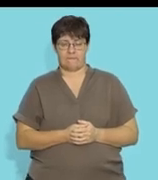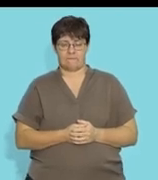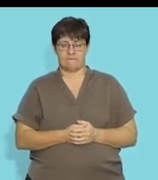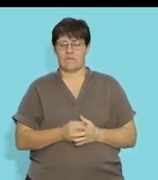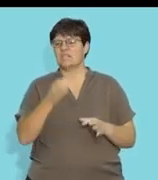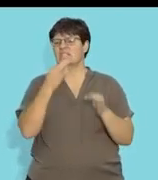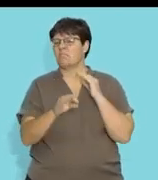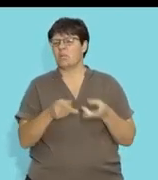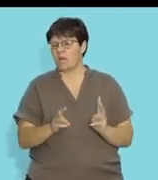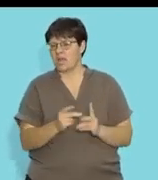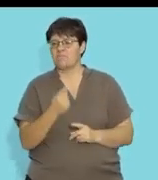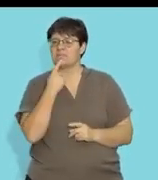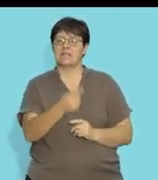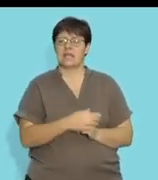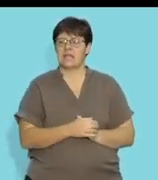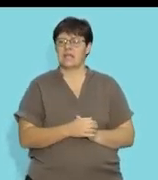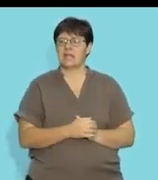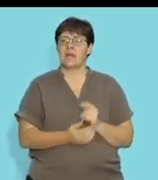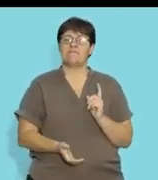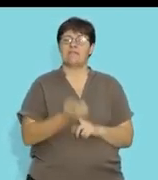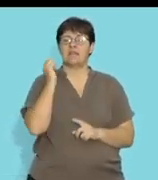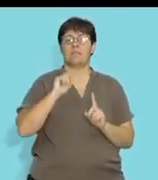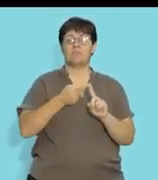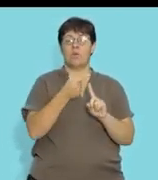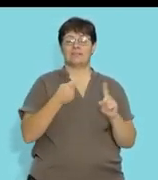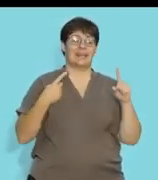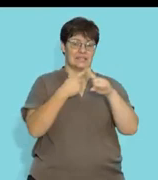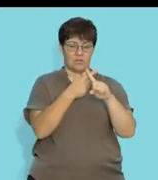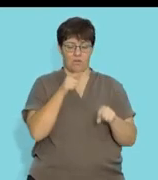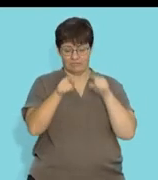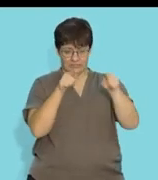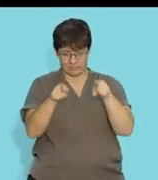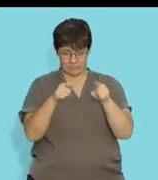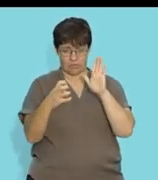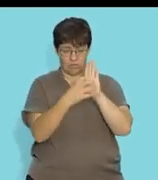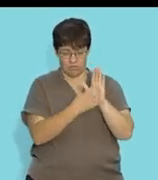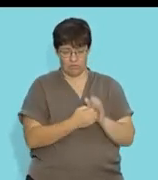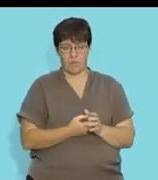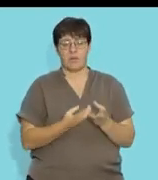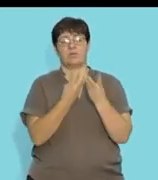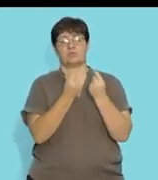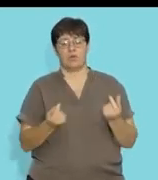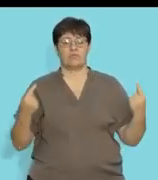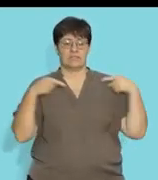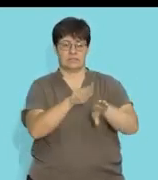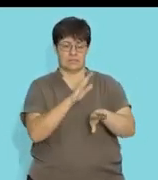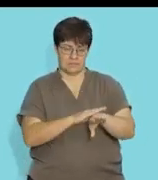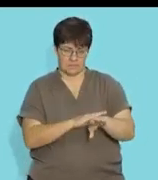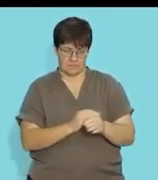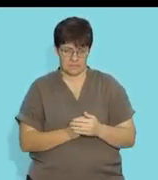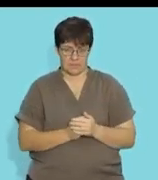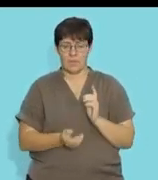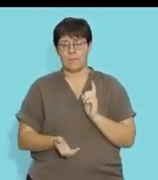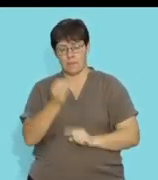So in simple terms, if I said to you, find the point of intersection of these two graphs, you will solve them